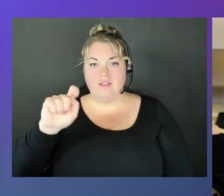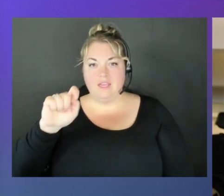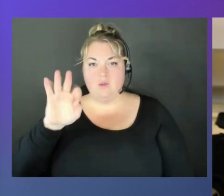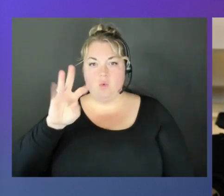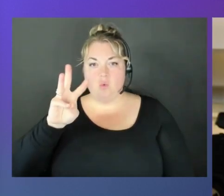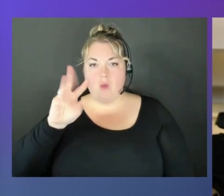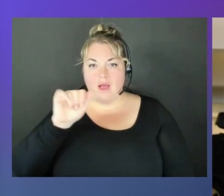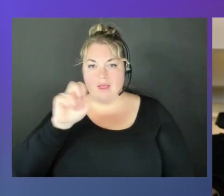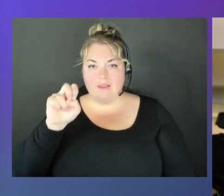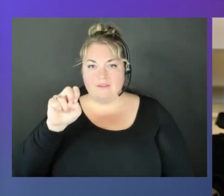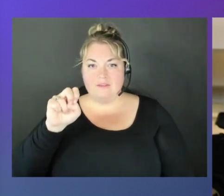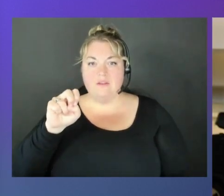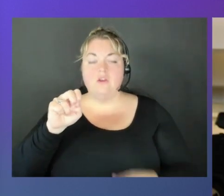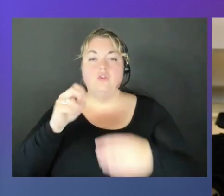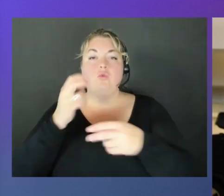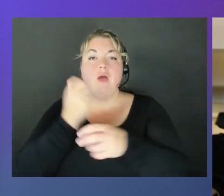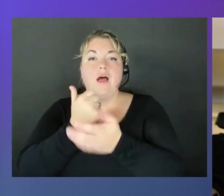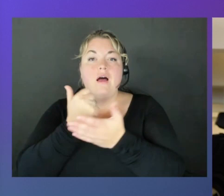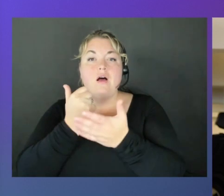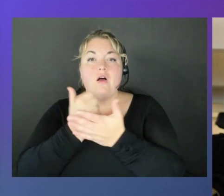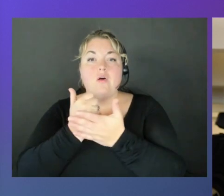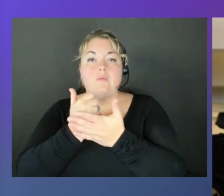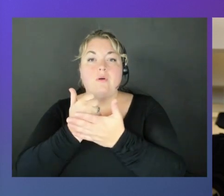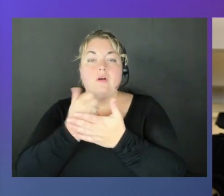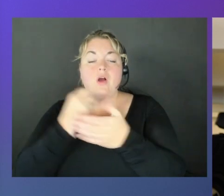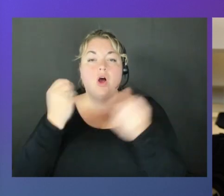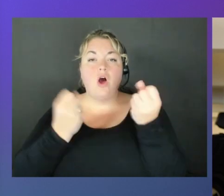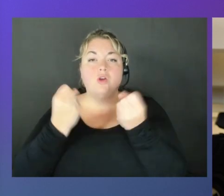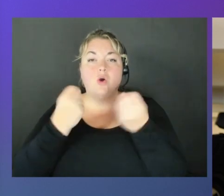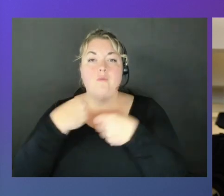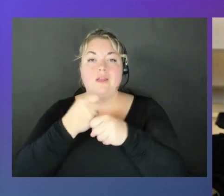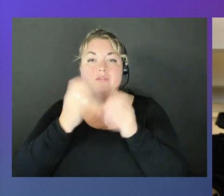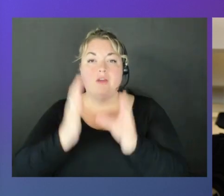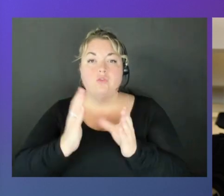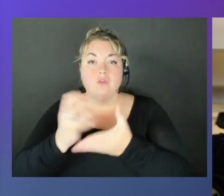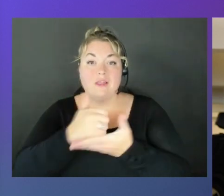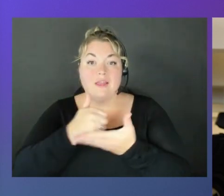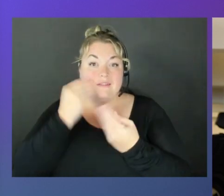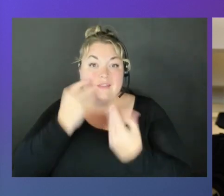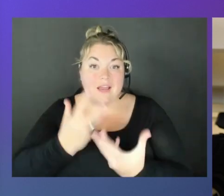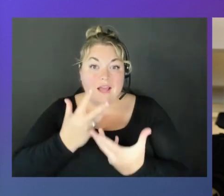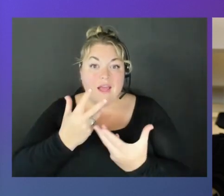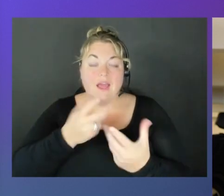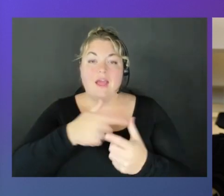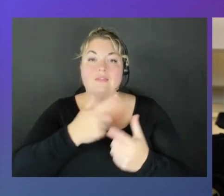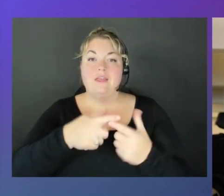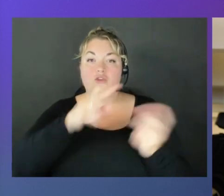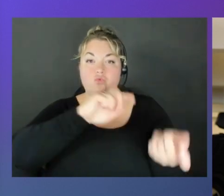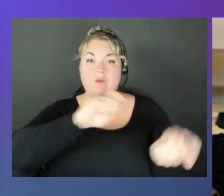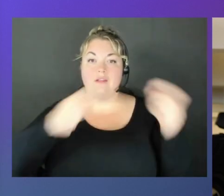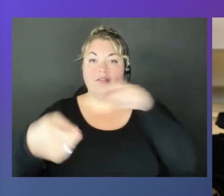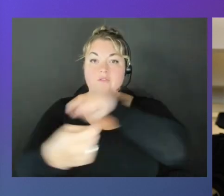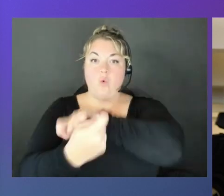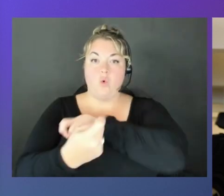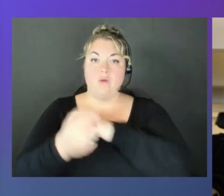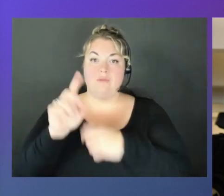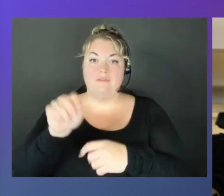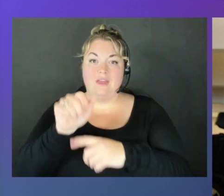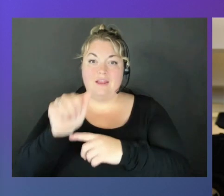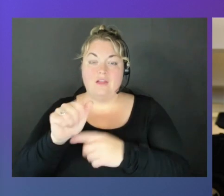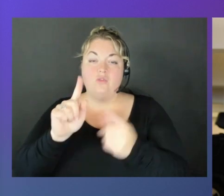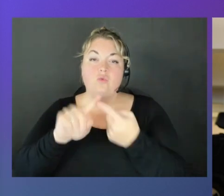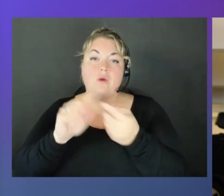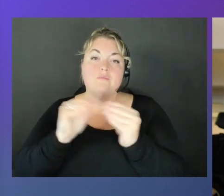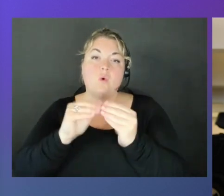automaker to collect data and also transform data in a cost effective